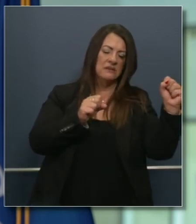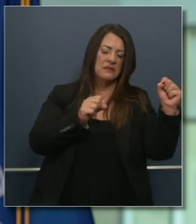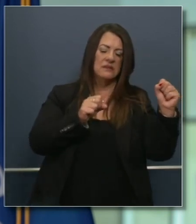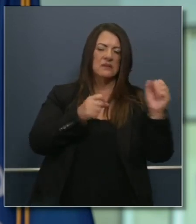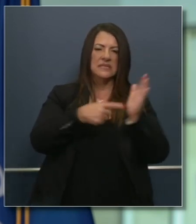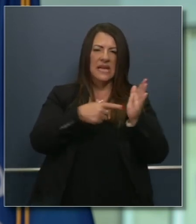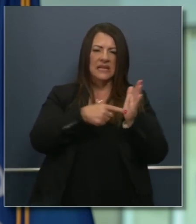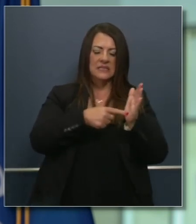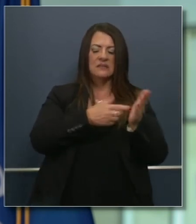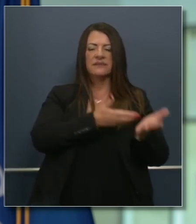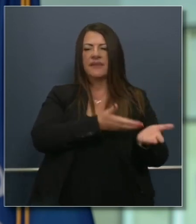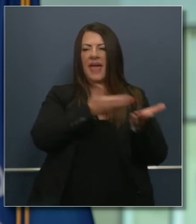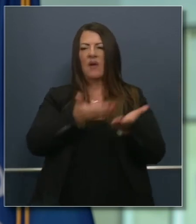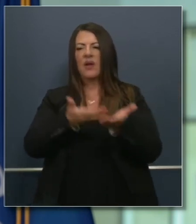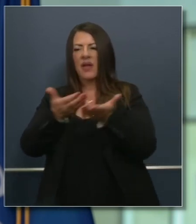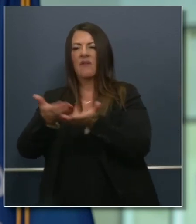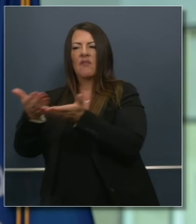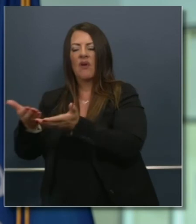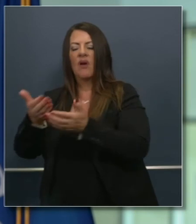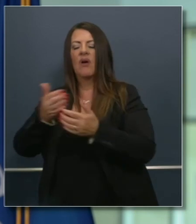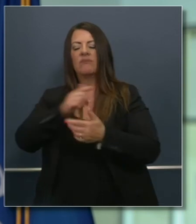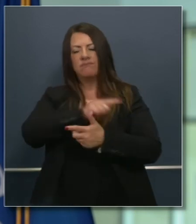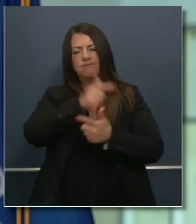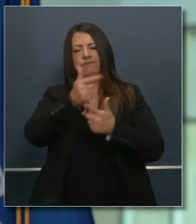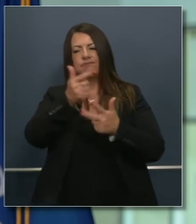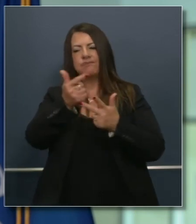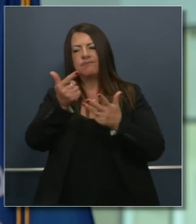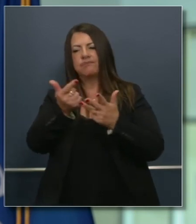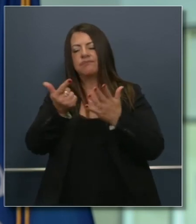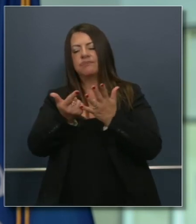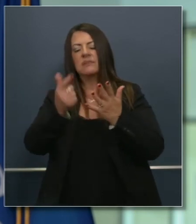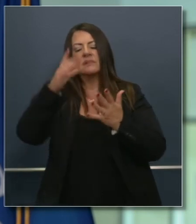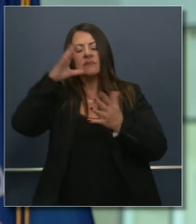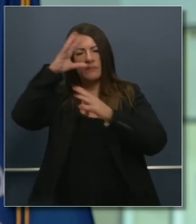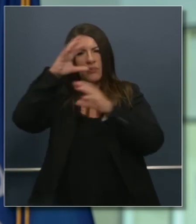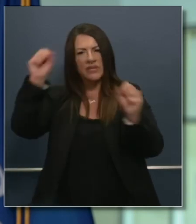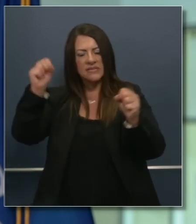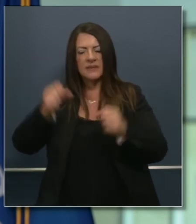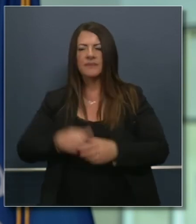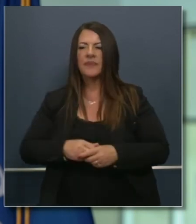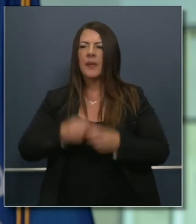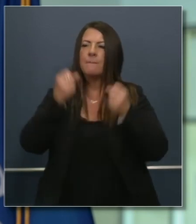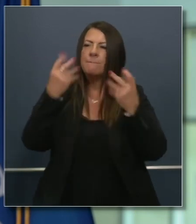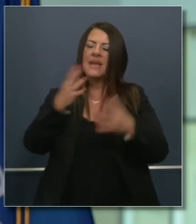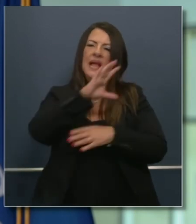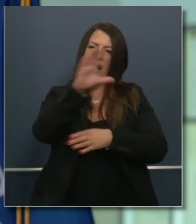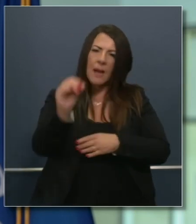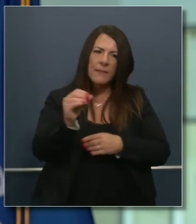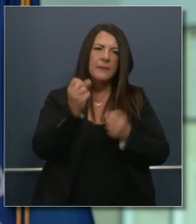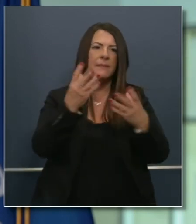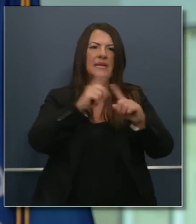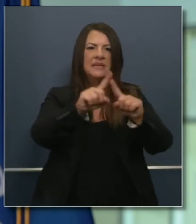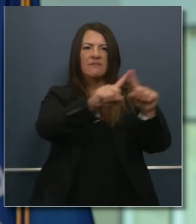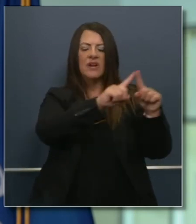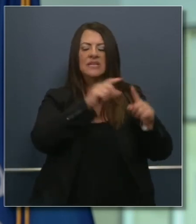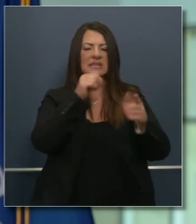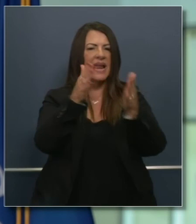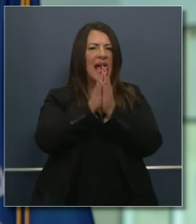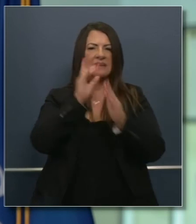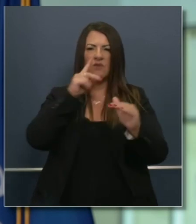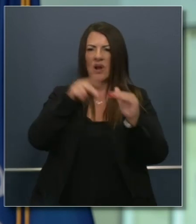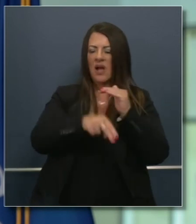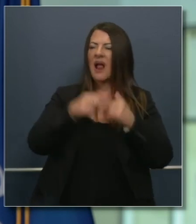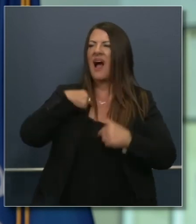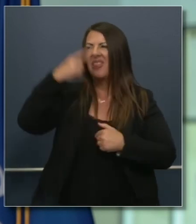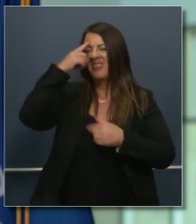well, it was aided, certainly, by that historic tax cut where many companies and individuals weren't even asking for it. I thought that